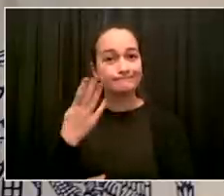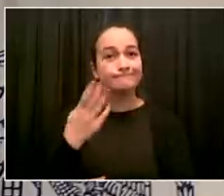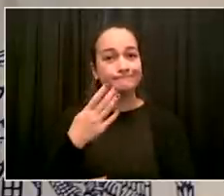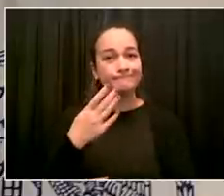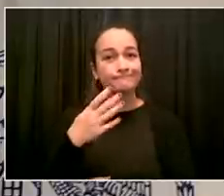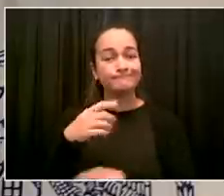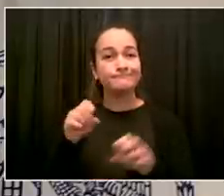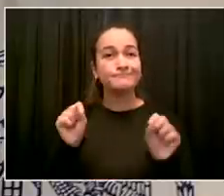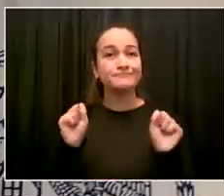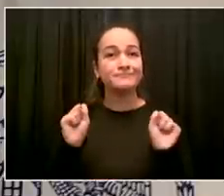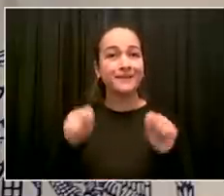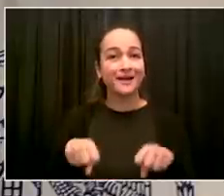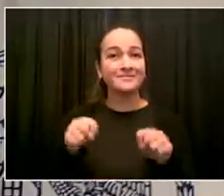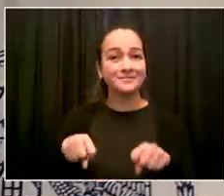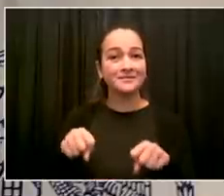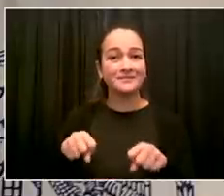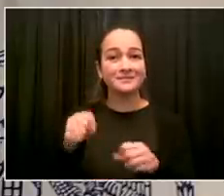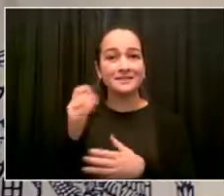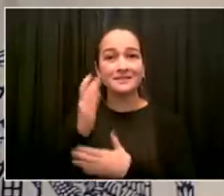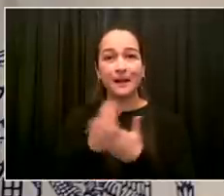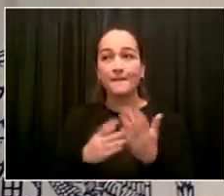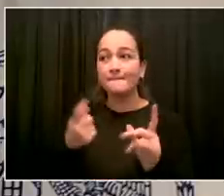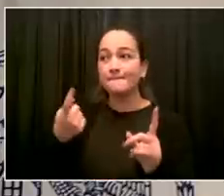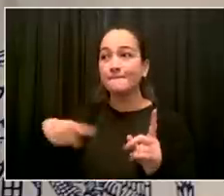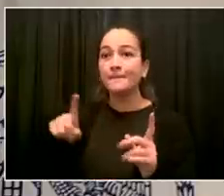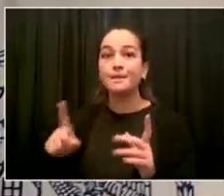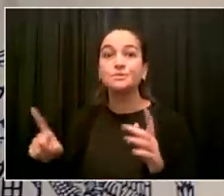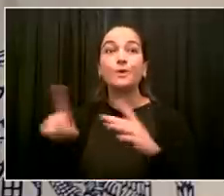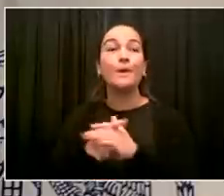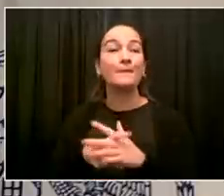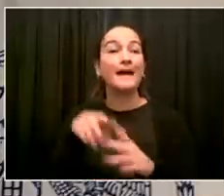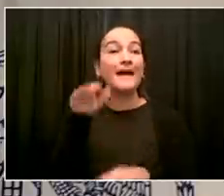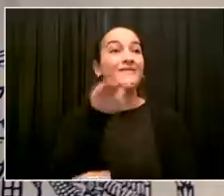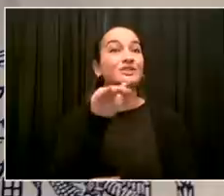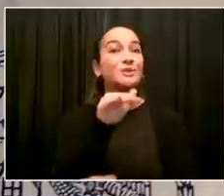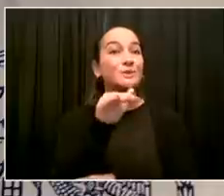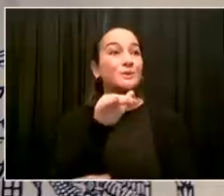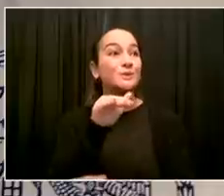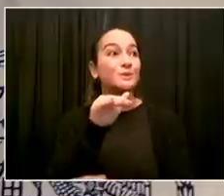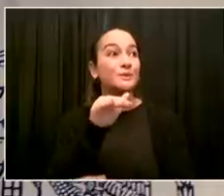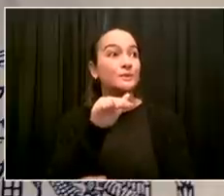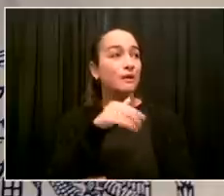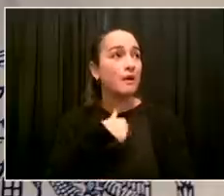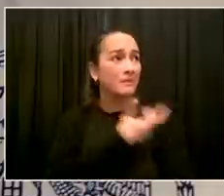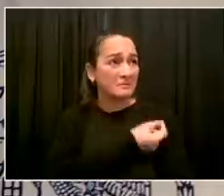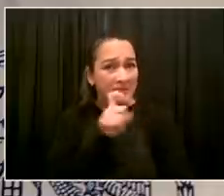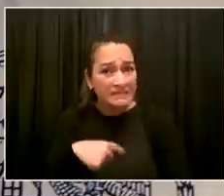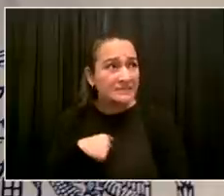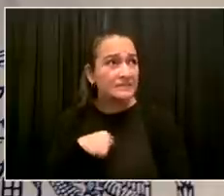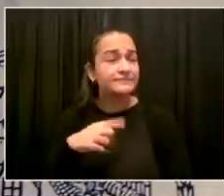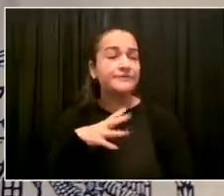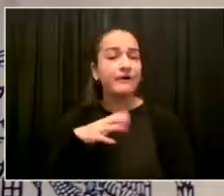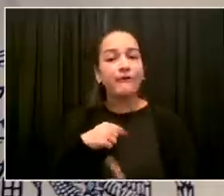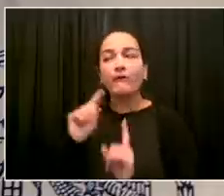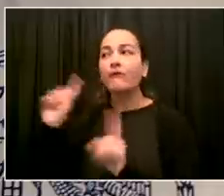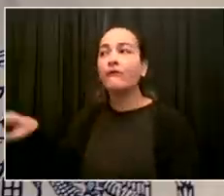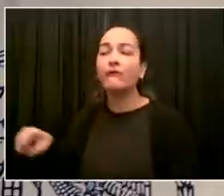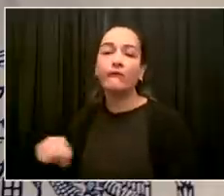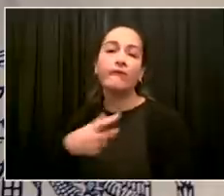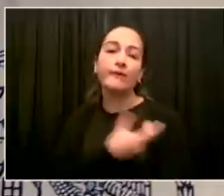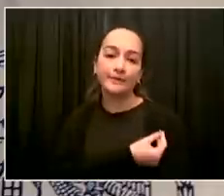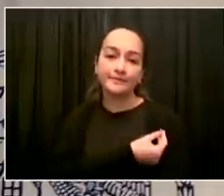seeing at Department of Education and at Health and Hospitals. The number we have this hour